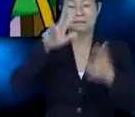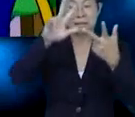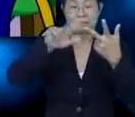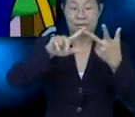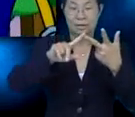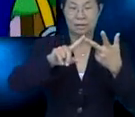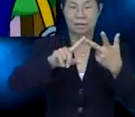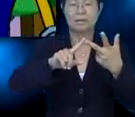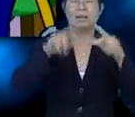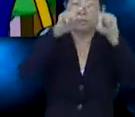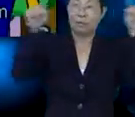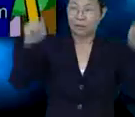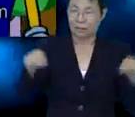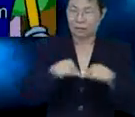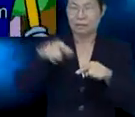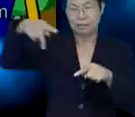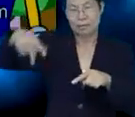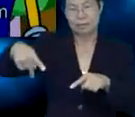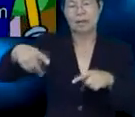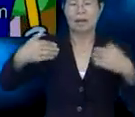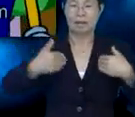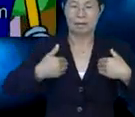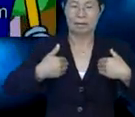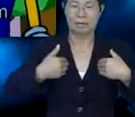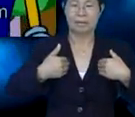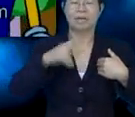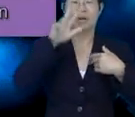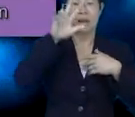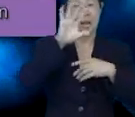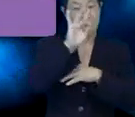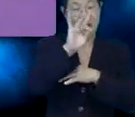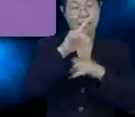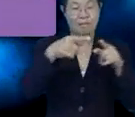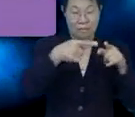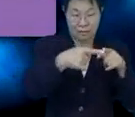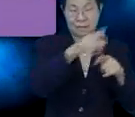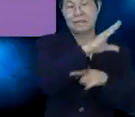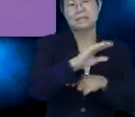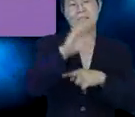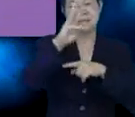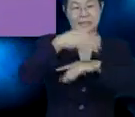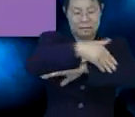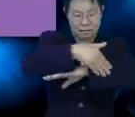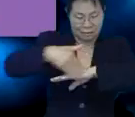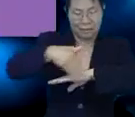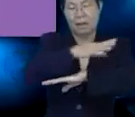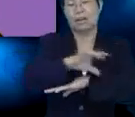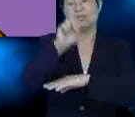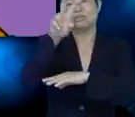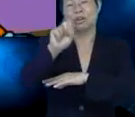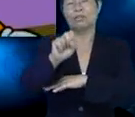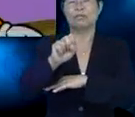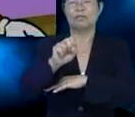And my third friend is a rectangular prism. He has eight vertices, six